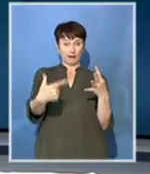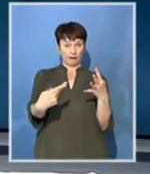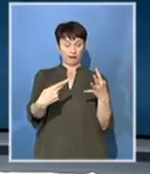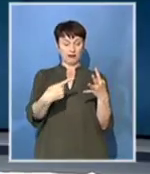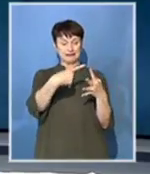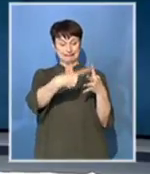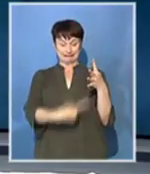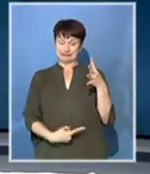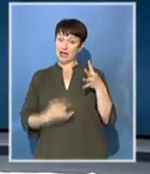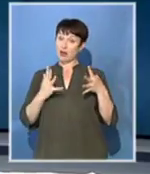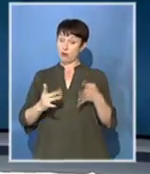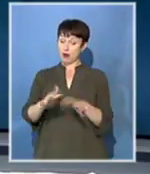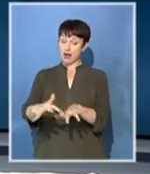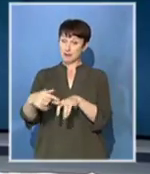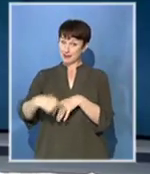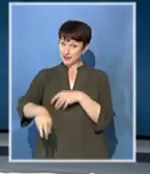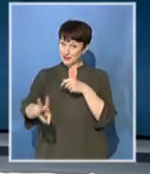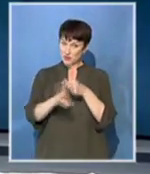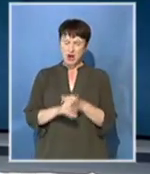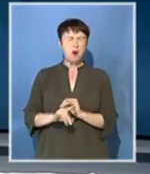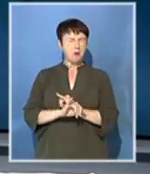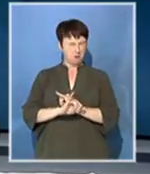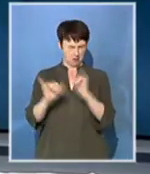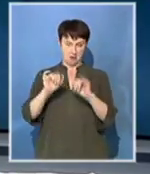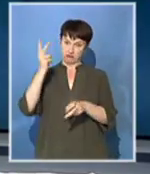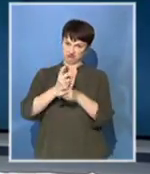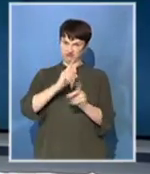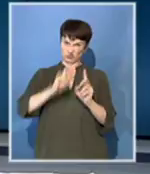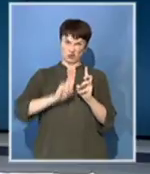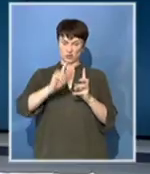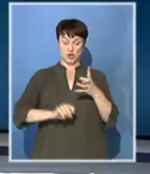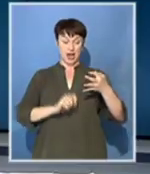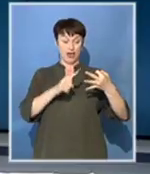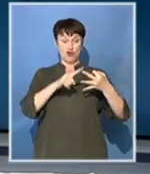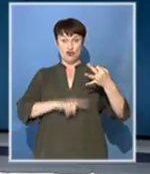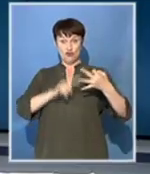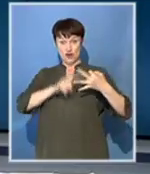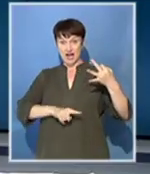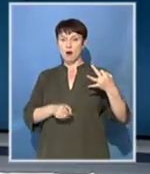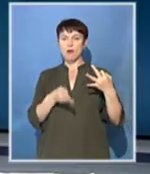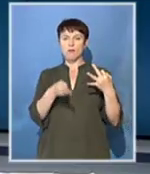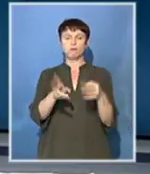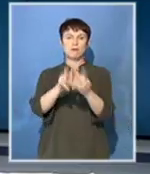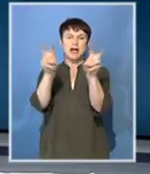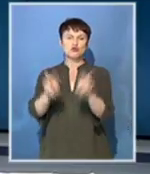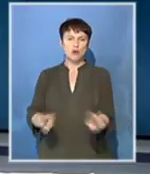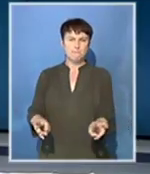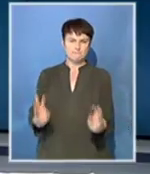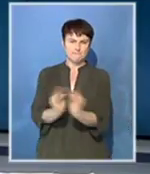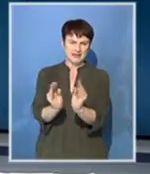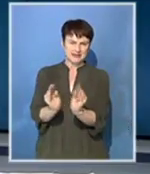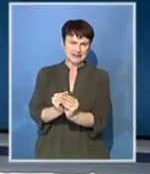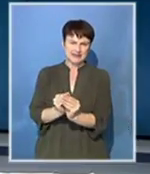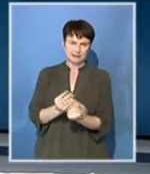questions in Parliament this week. Martins, Koko and Singh will appear before the inquiry into ESCOM on